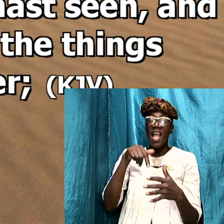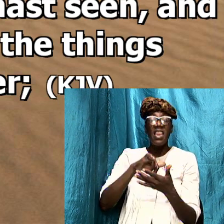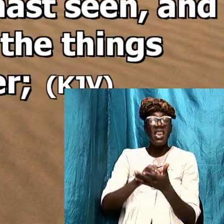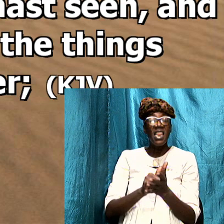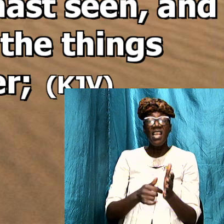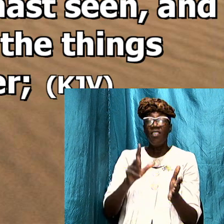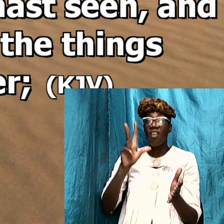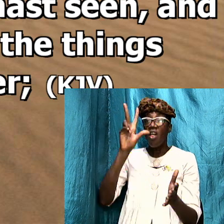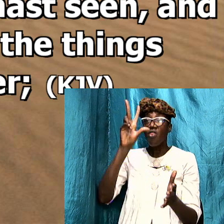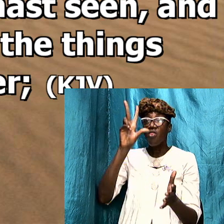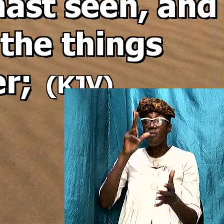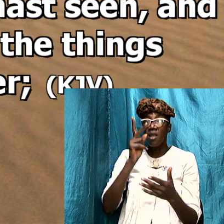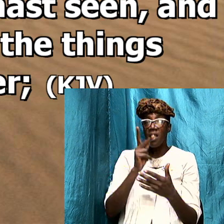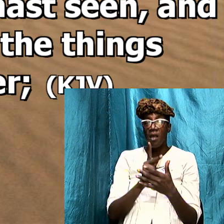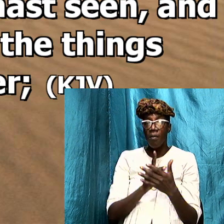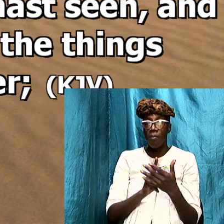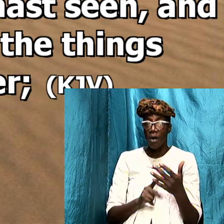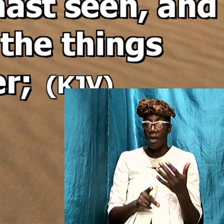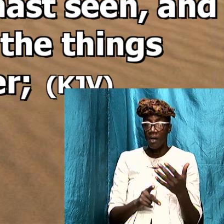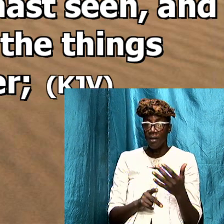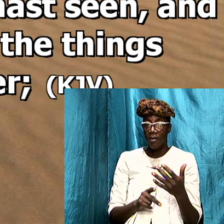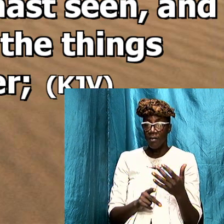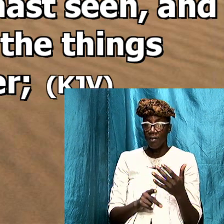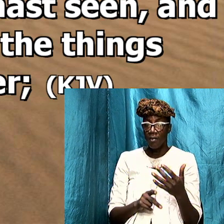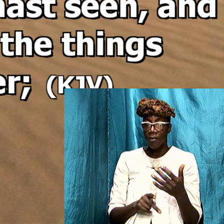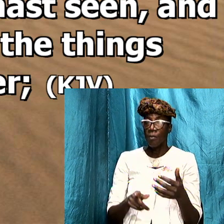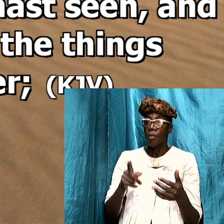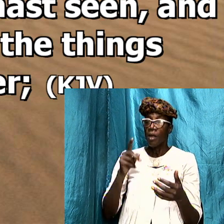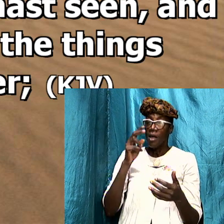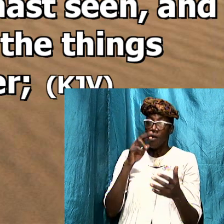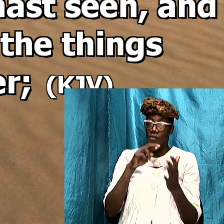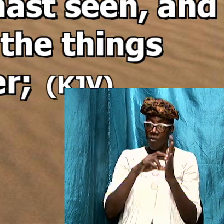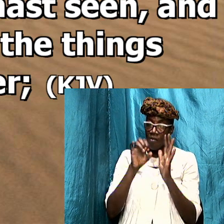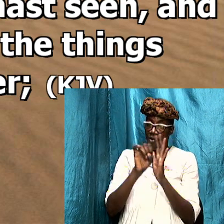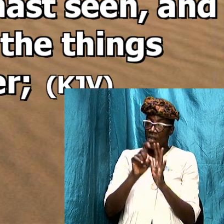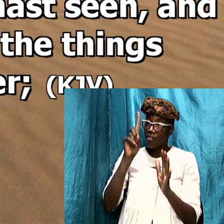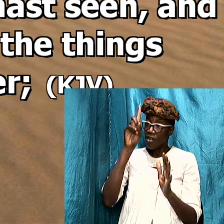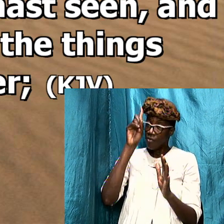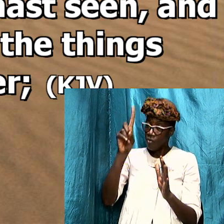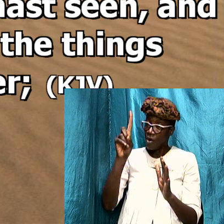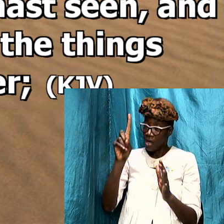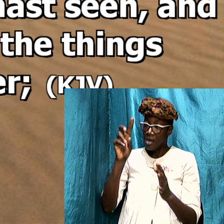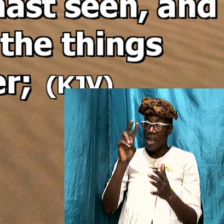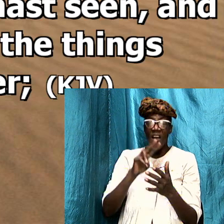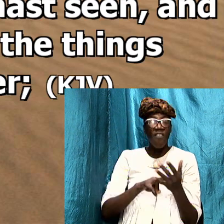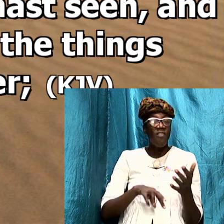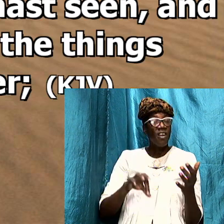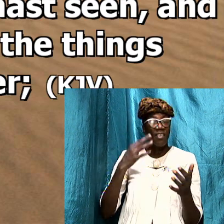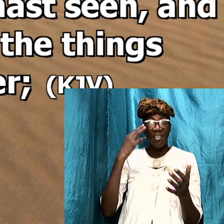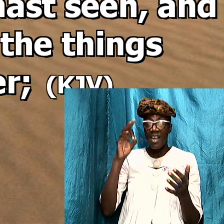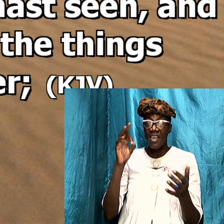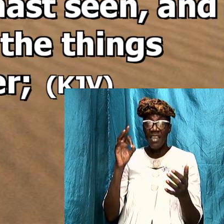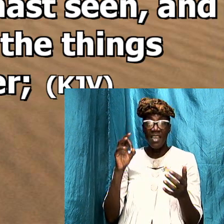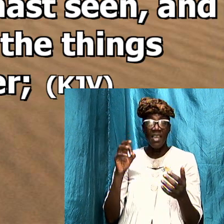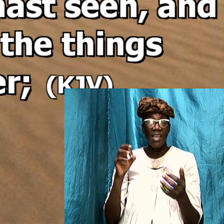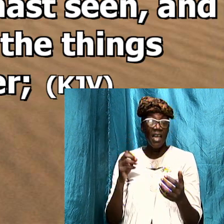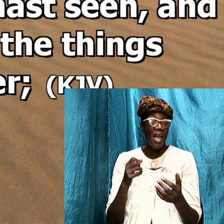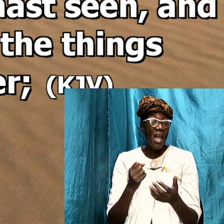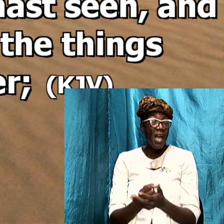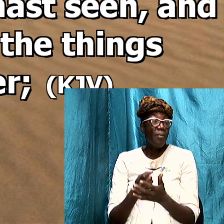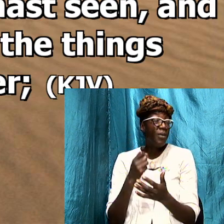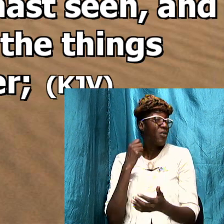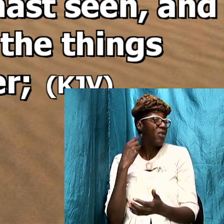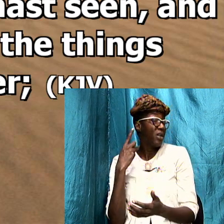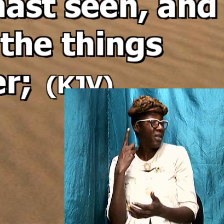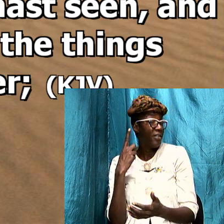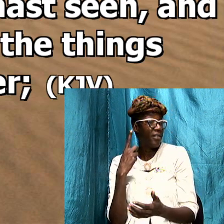parts so Revelation chapter 1 and verse 19 represents a key in understanding the book so